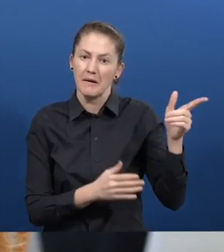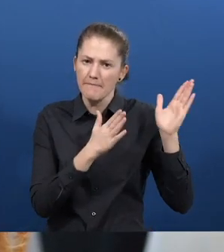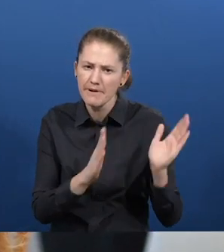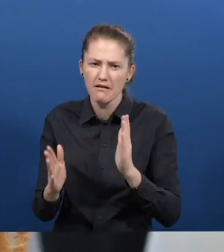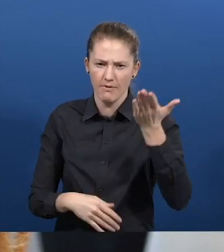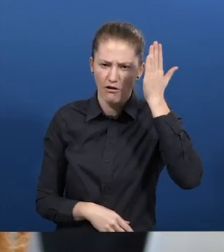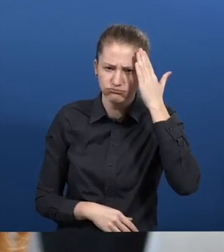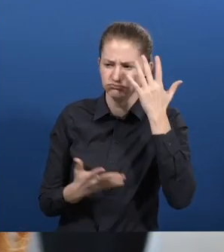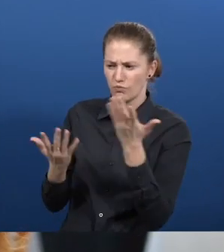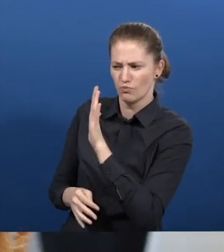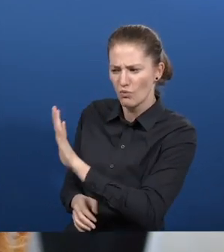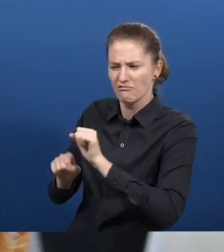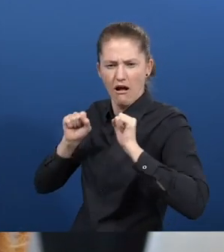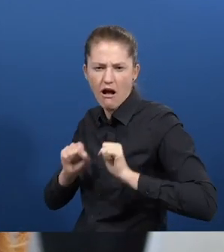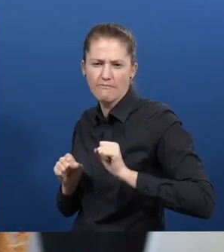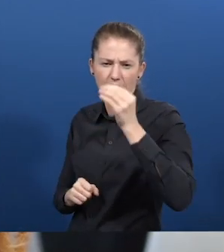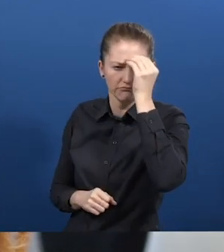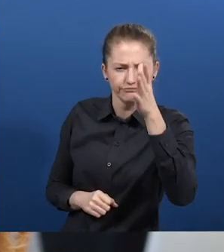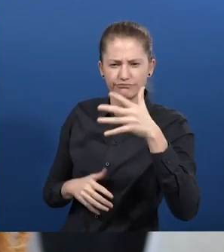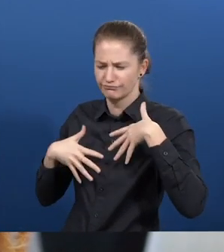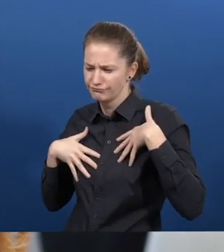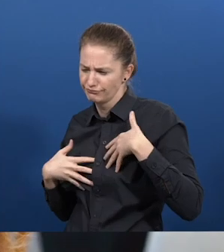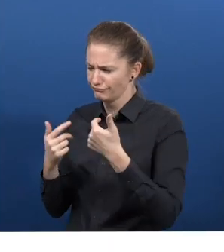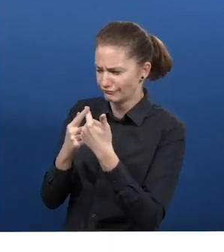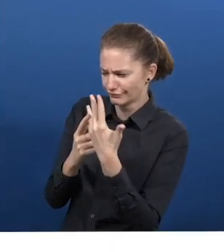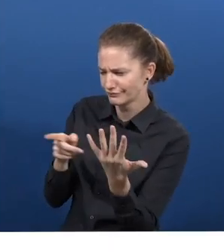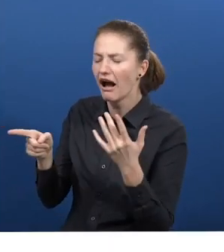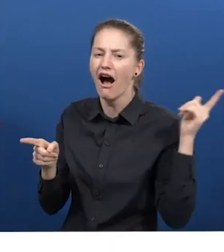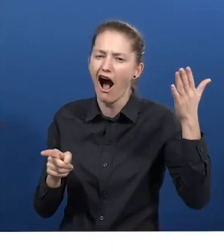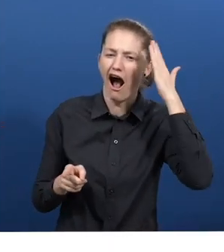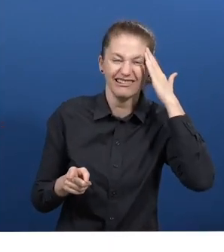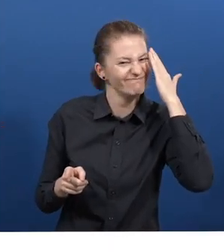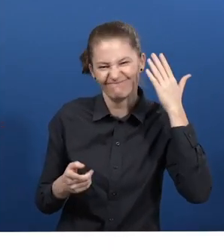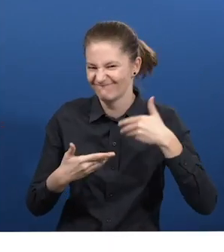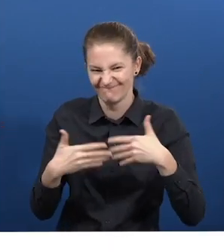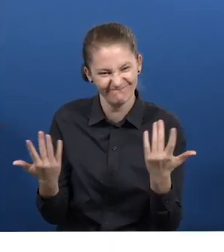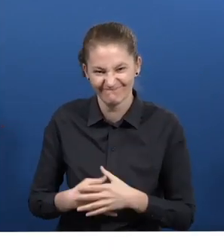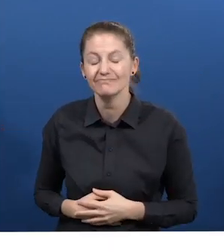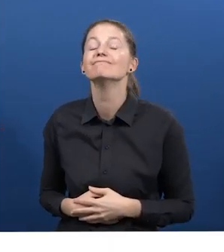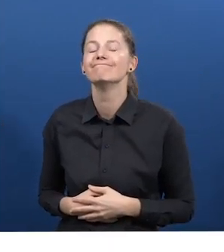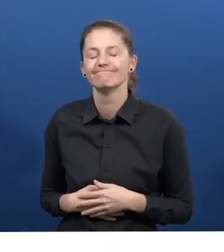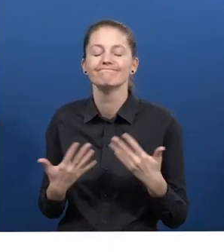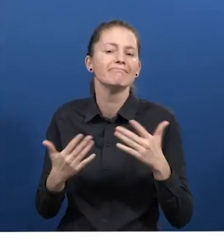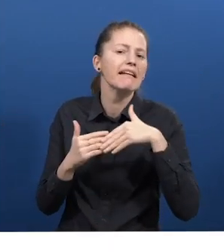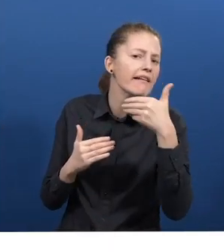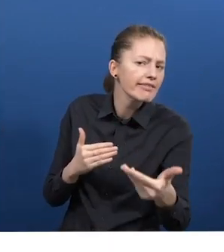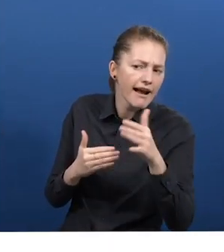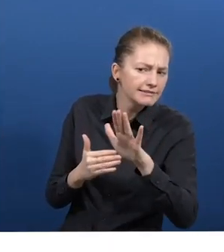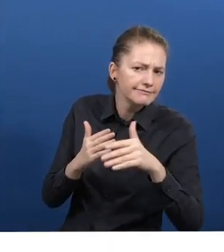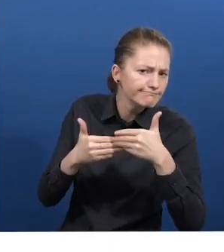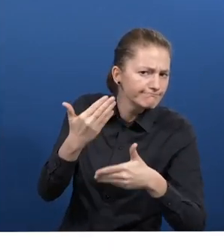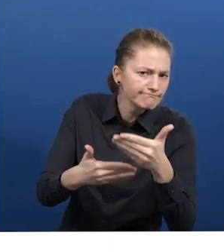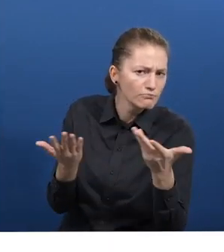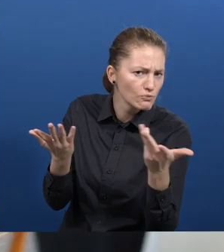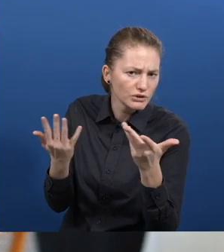to work. The dynamics of the labor market and unprepared companies. What's next for Productivity Pact Program? We want this model